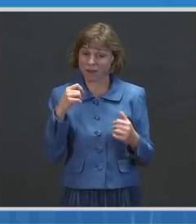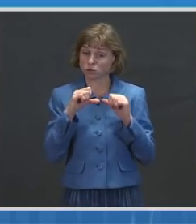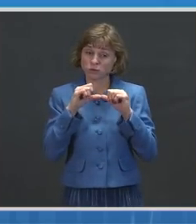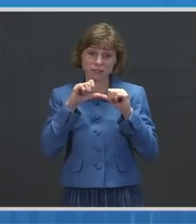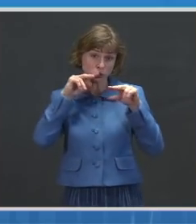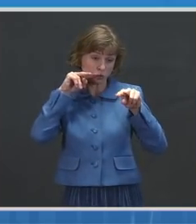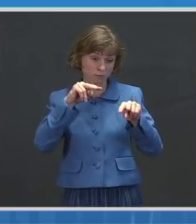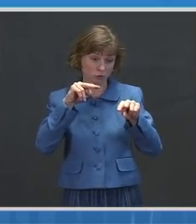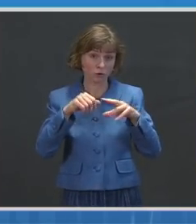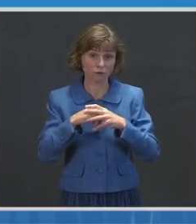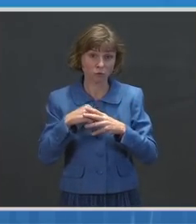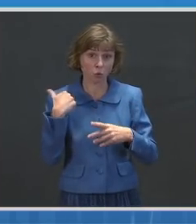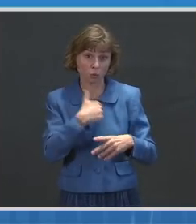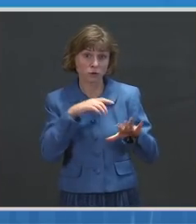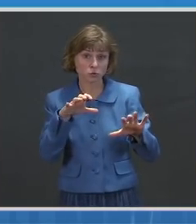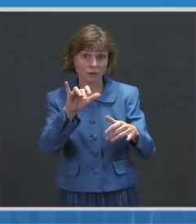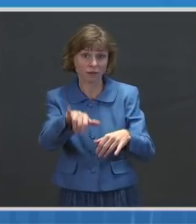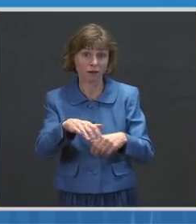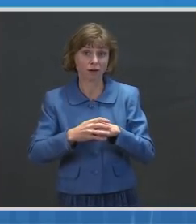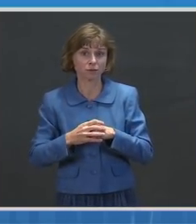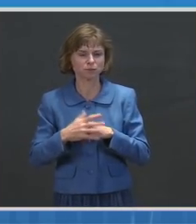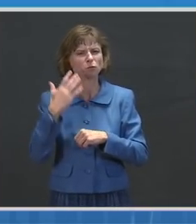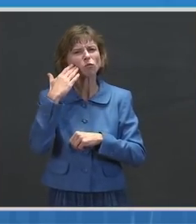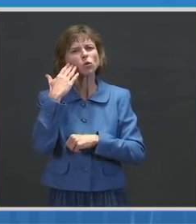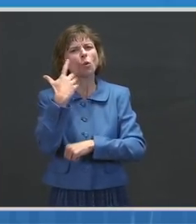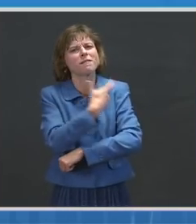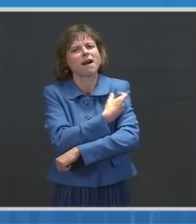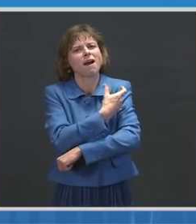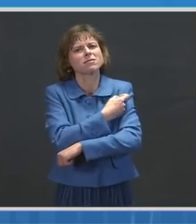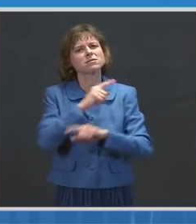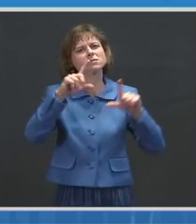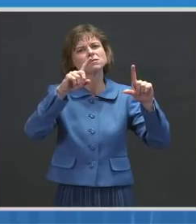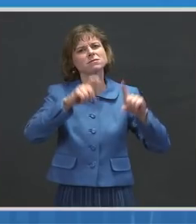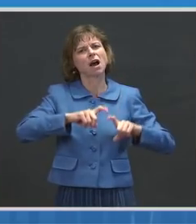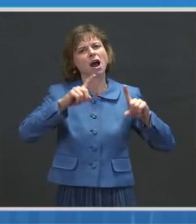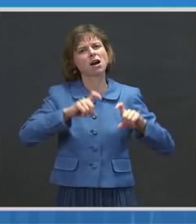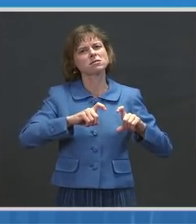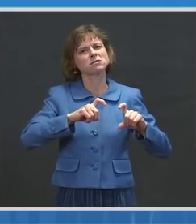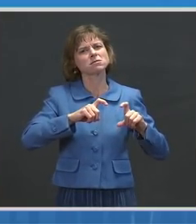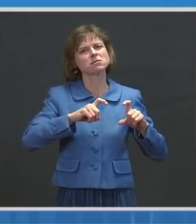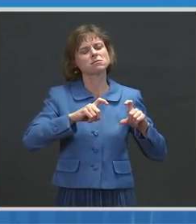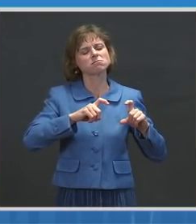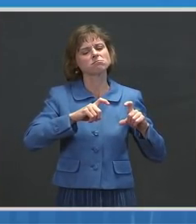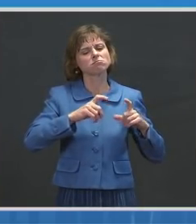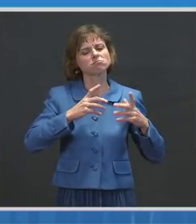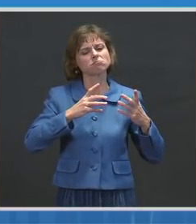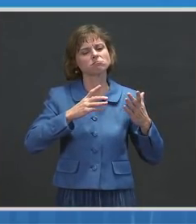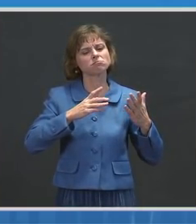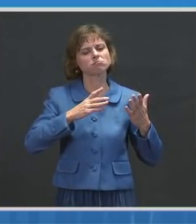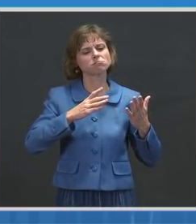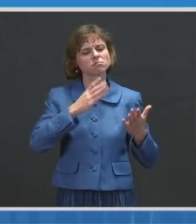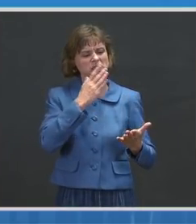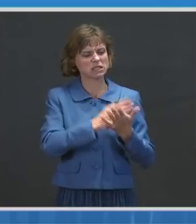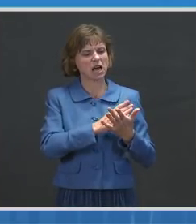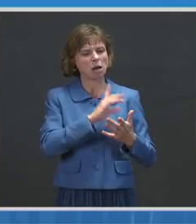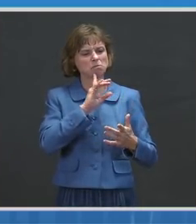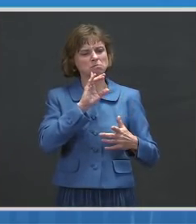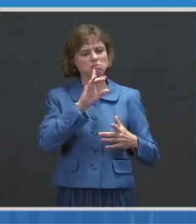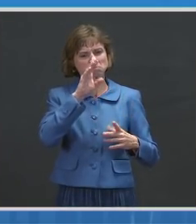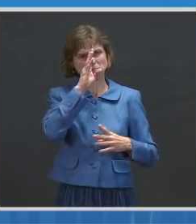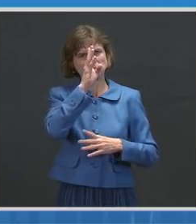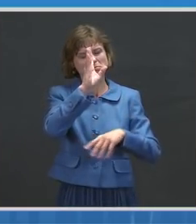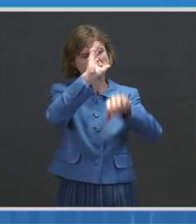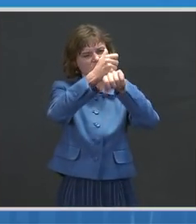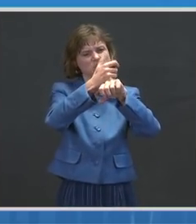which we do, you know, the vaccine trials, they ended and came up with a efficacy of 94 to 95